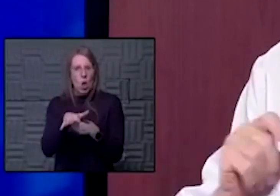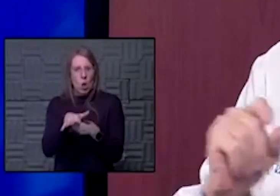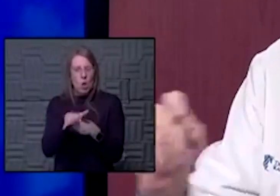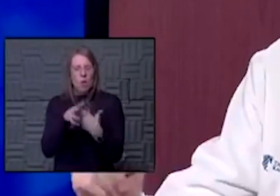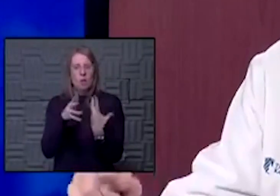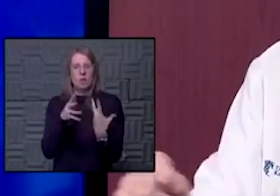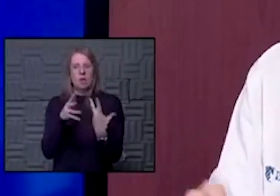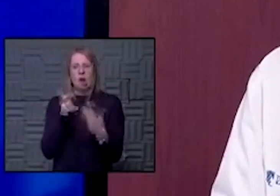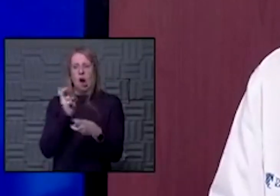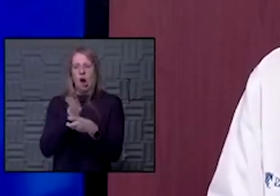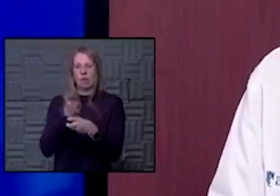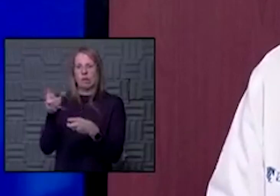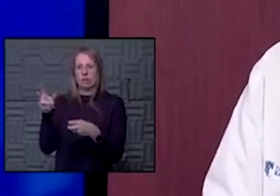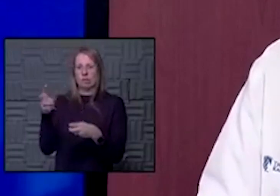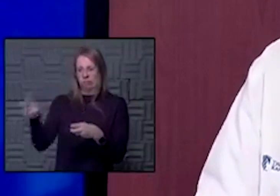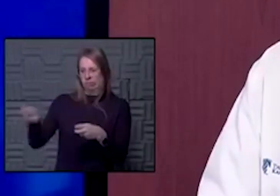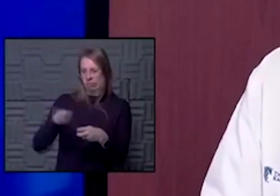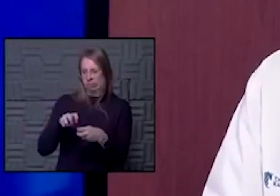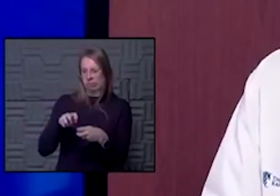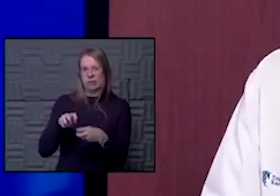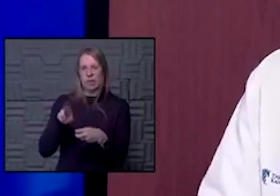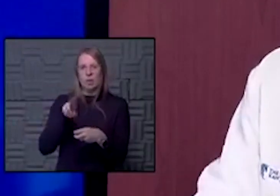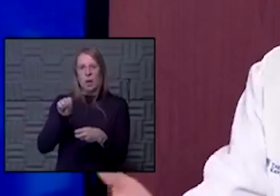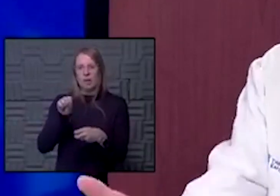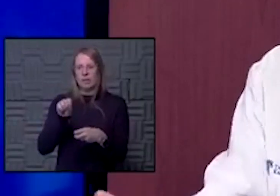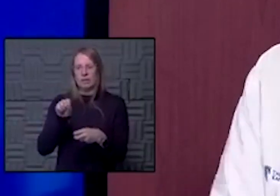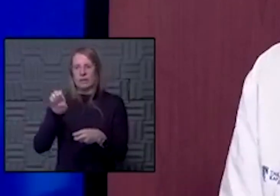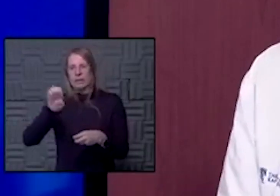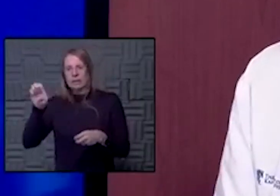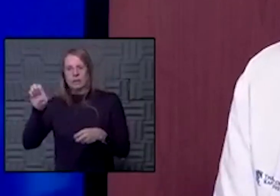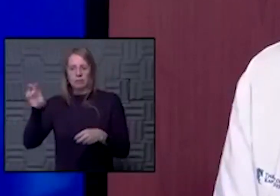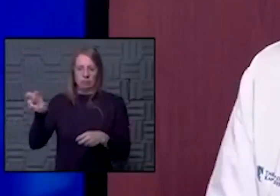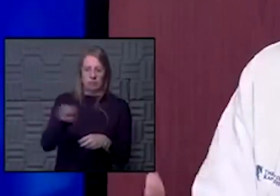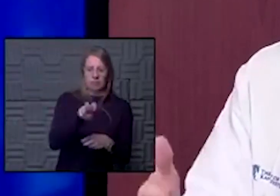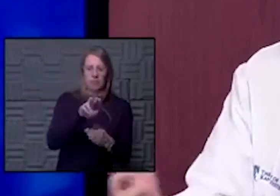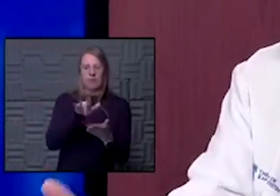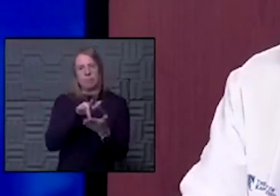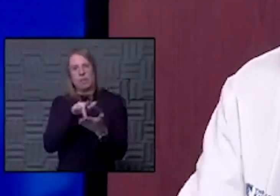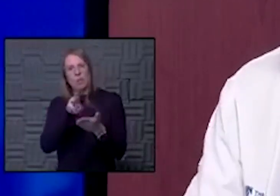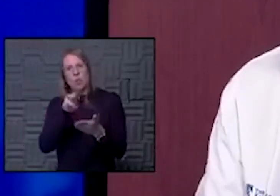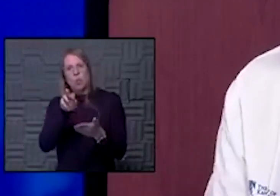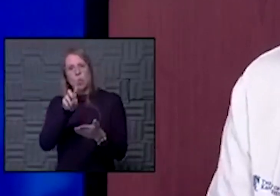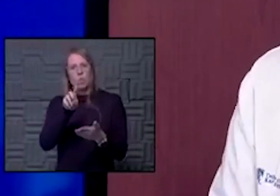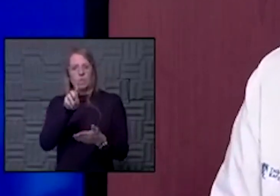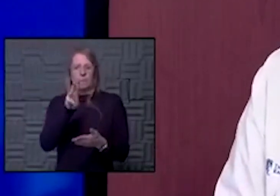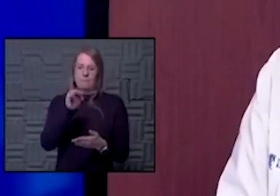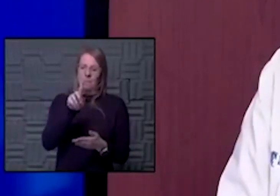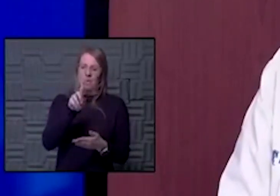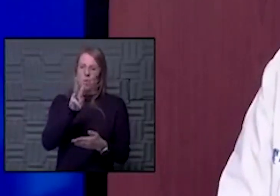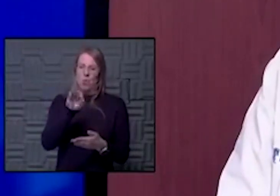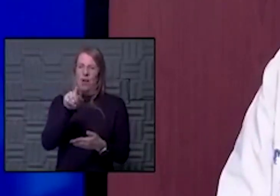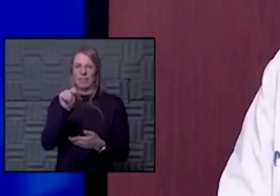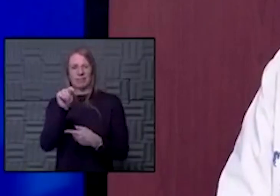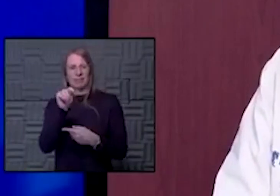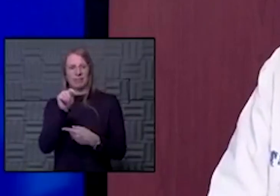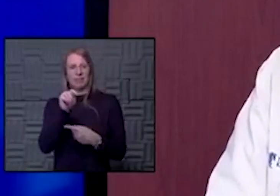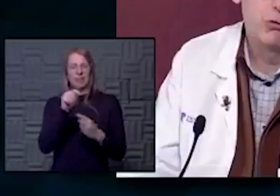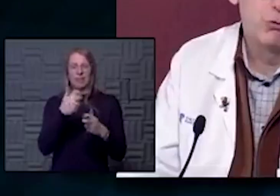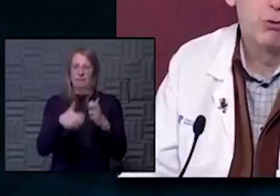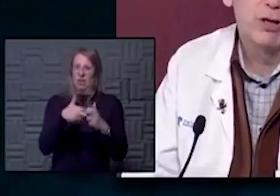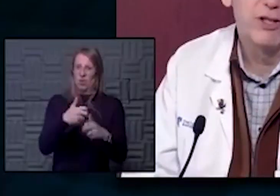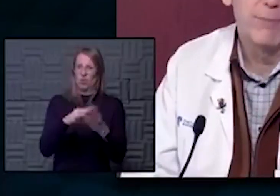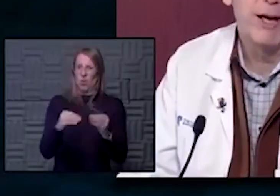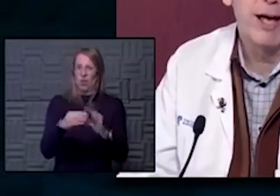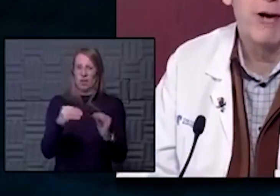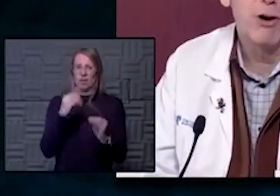hard to bring patients in from one area of country to another. David, I think is you kind of help pilot that transfer center. I know there've been some pretty difficult